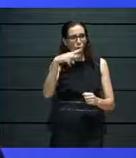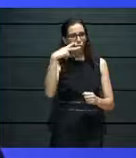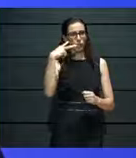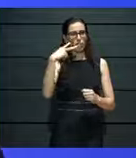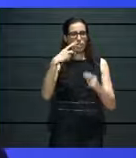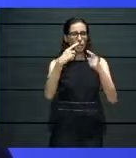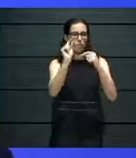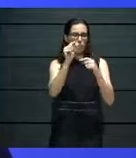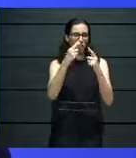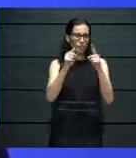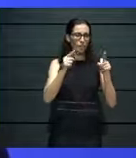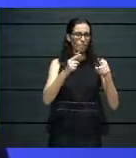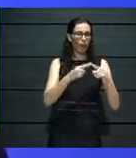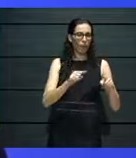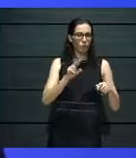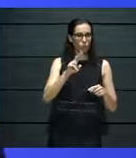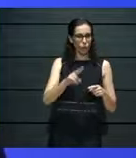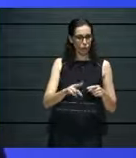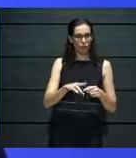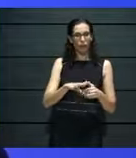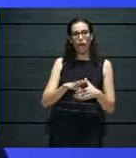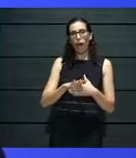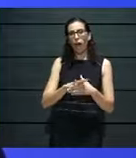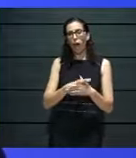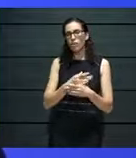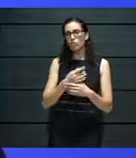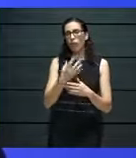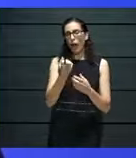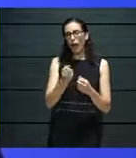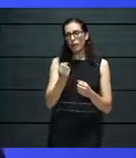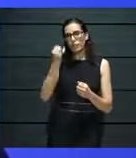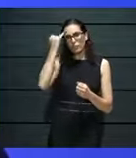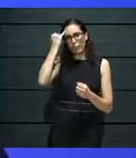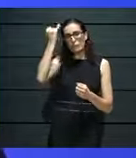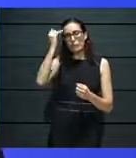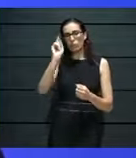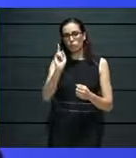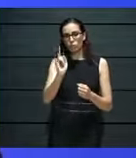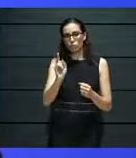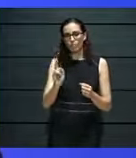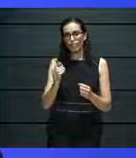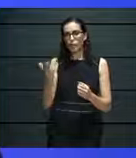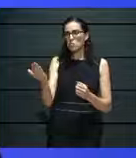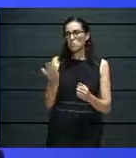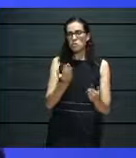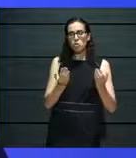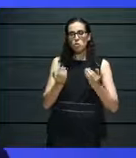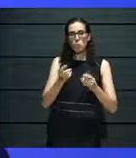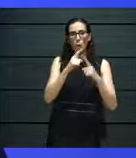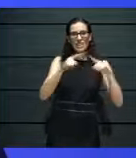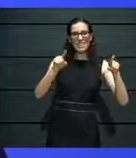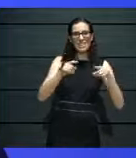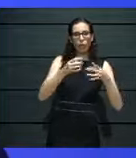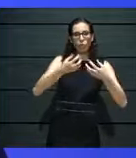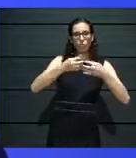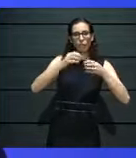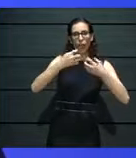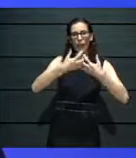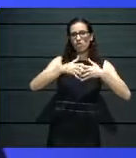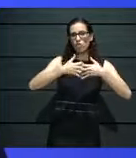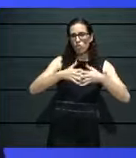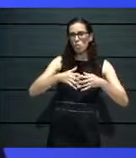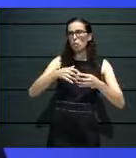objective of bringing together innovators, sound engineers, music producers in